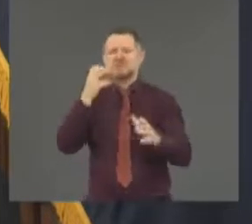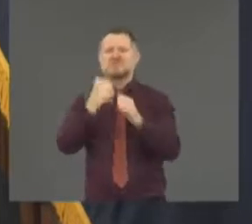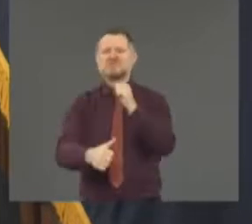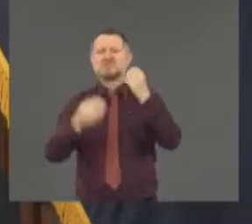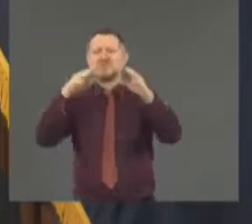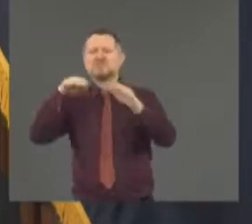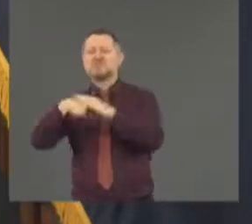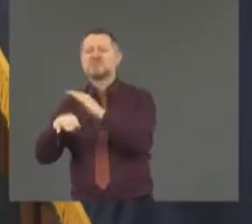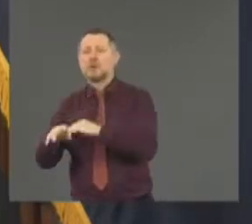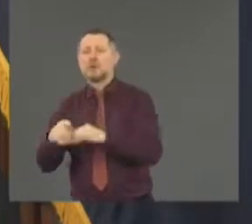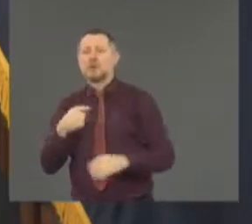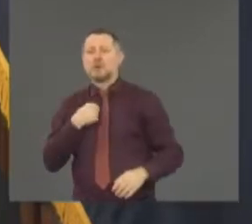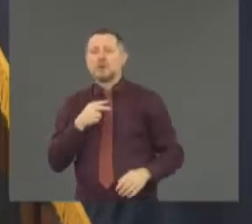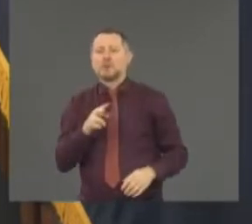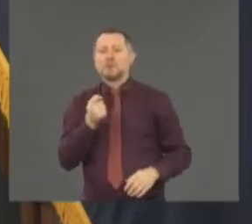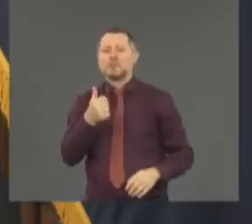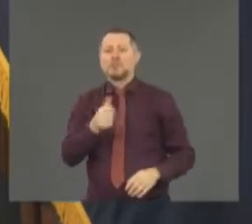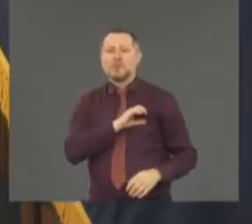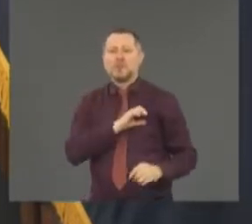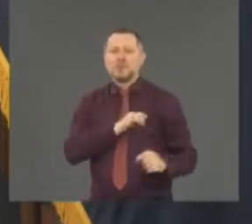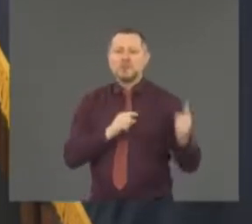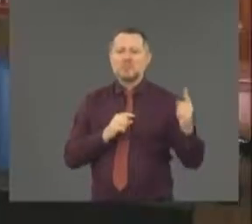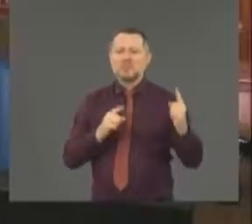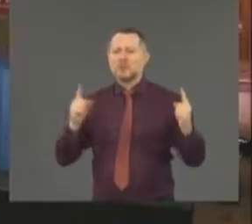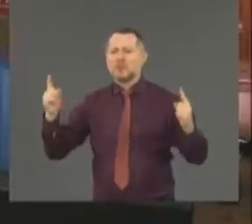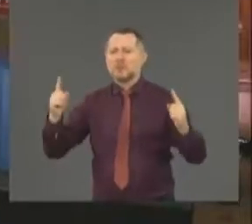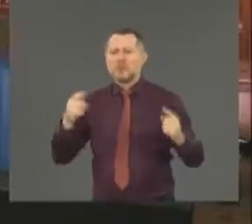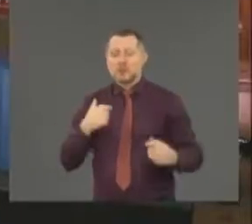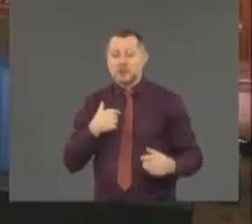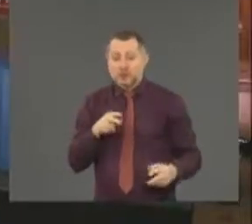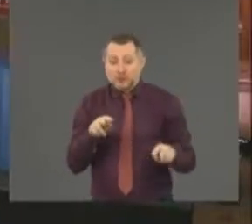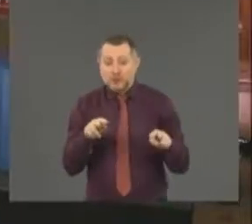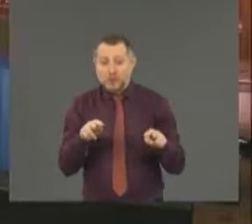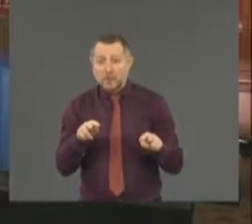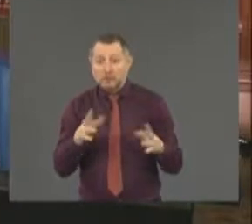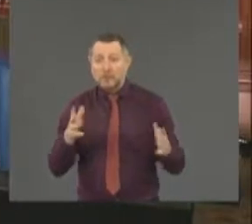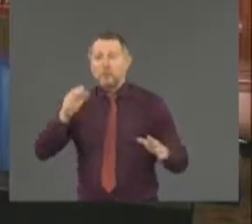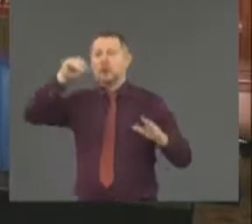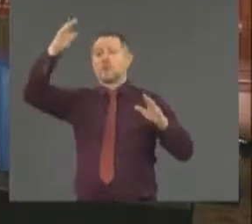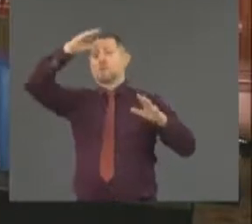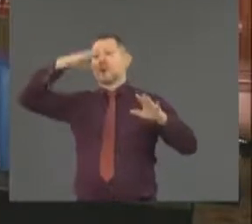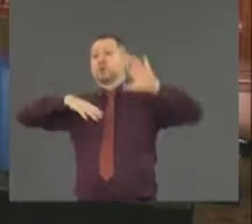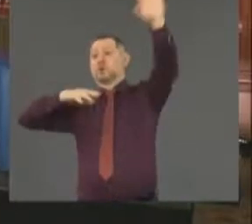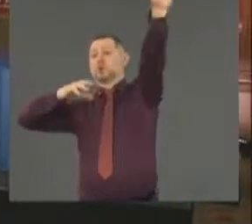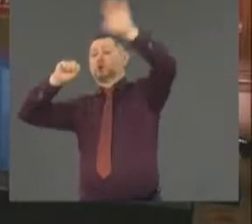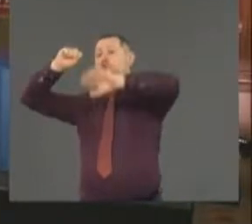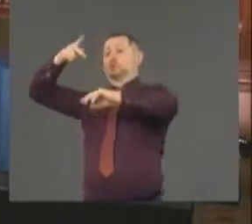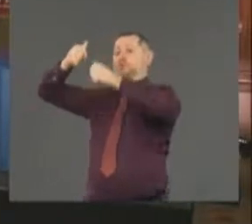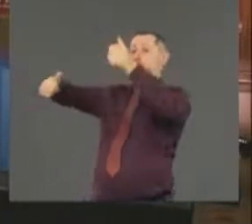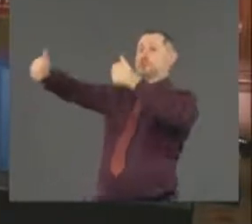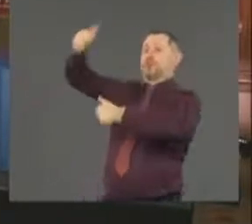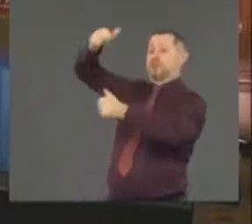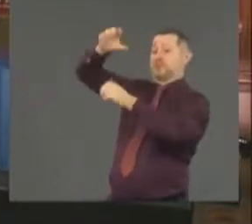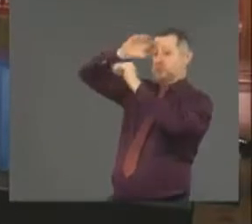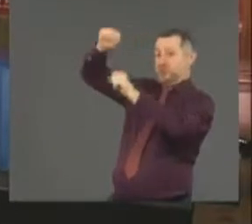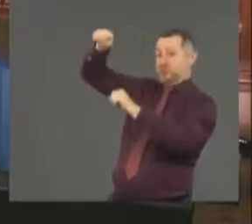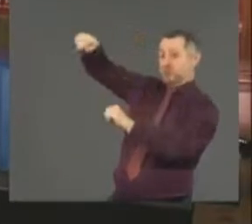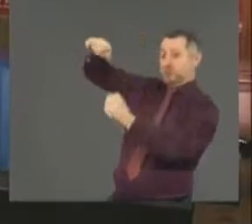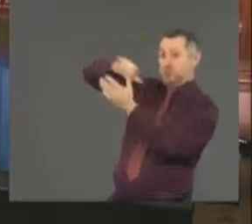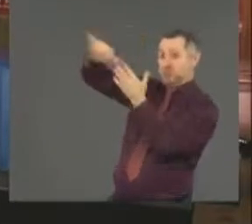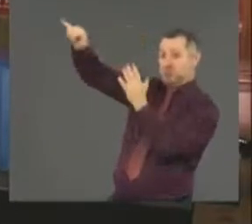presence. Governor. Superintendent Corlett, what would you say? What would you do differently if you were running the NYPD?